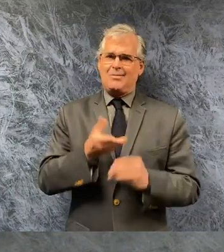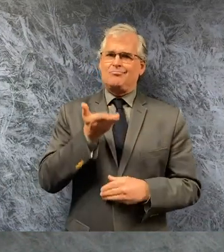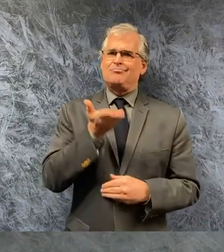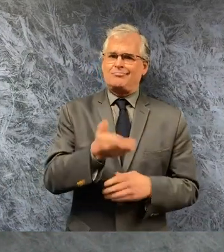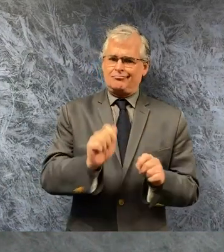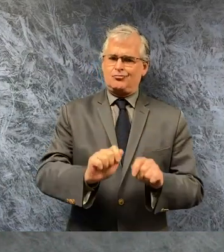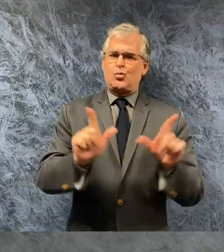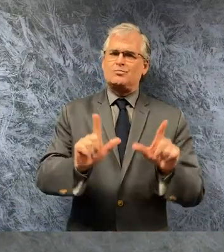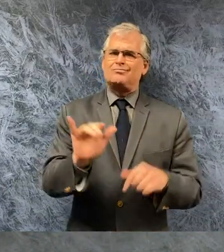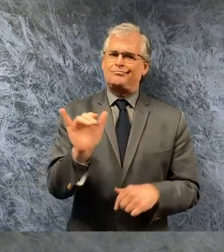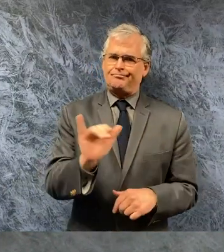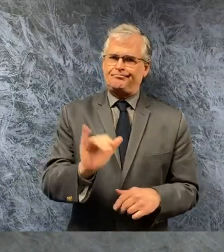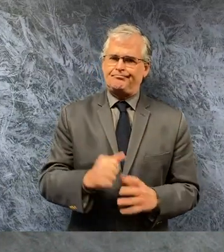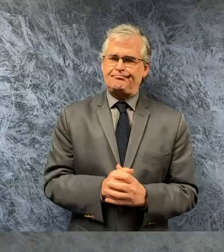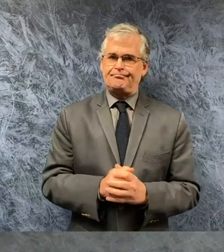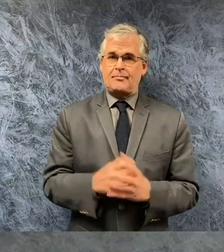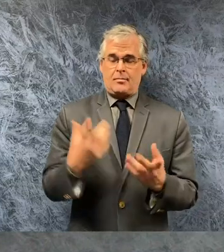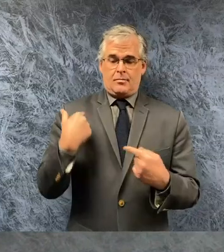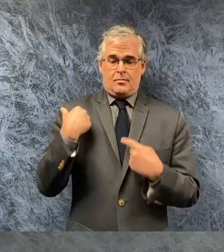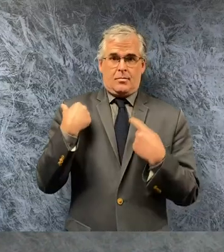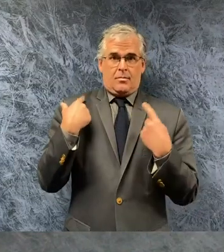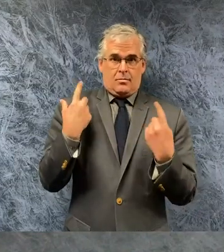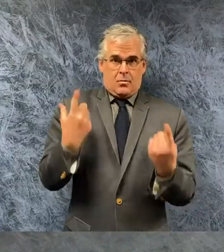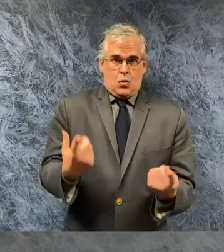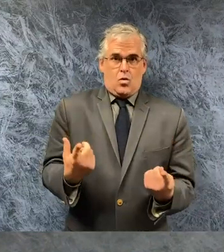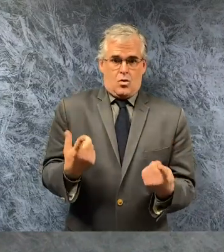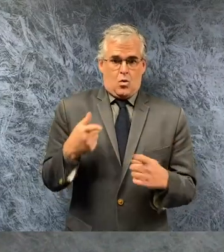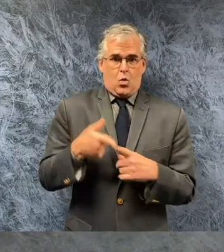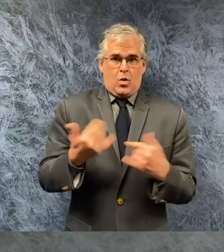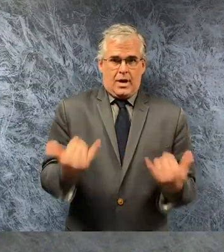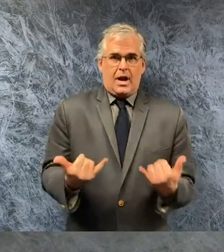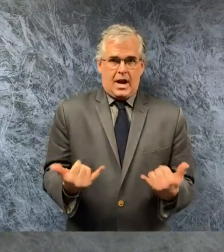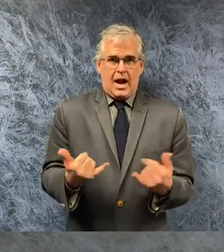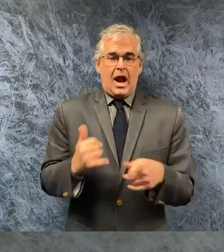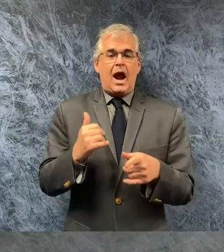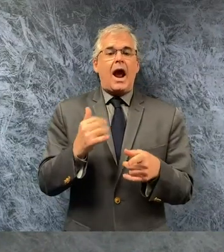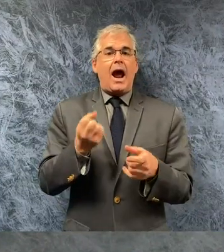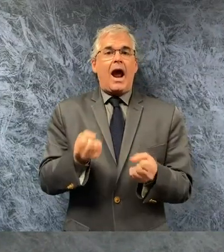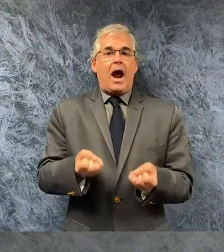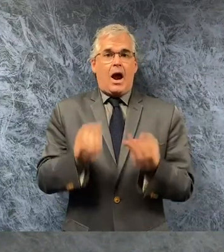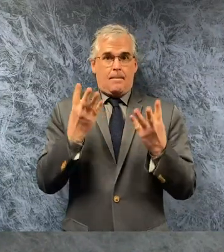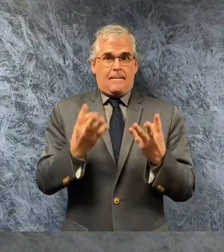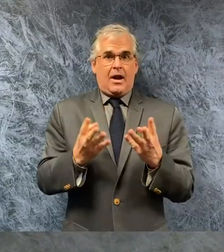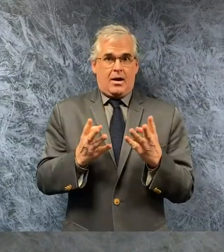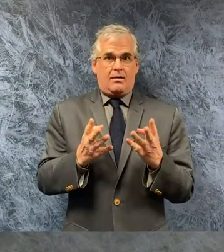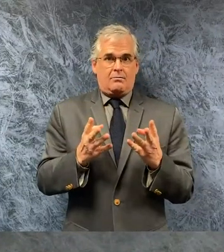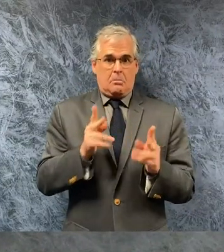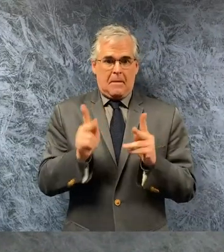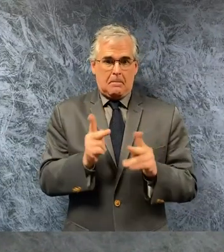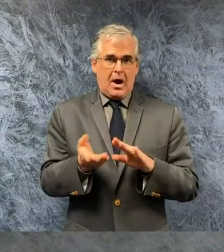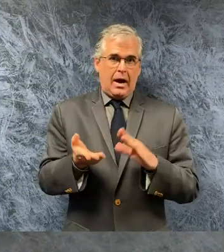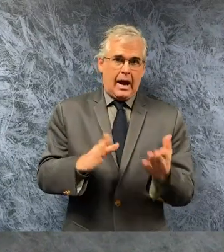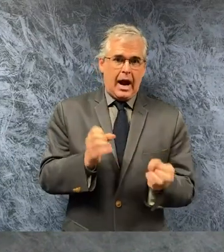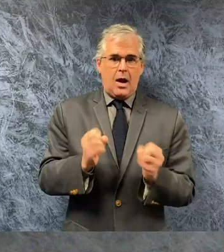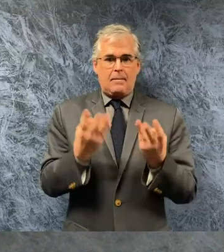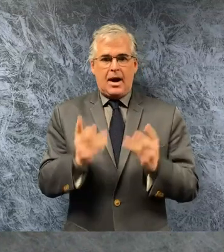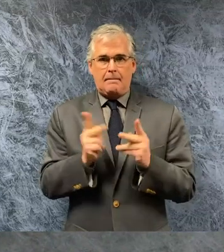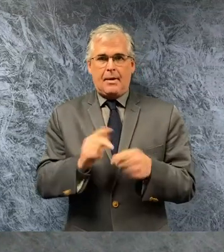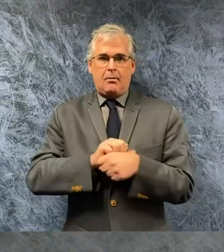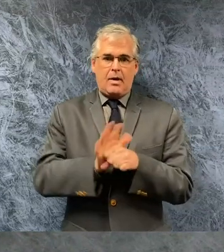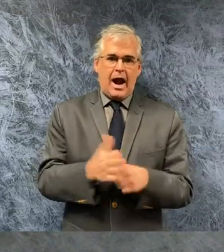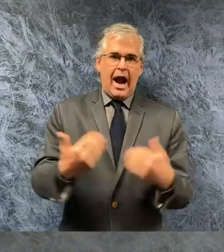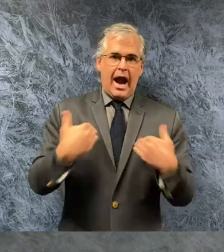today the number of deaths have been updated on the dashboard when the information received by the state from the local